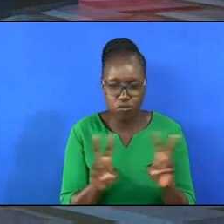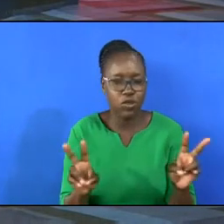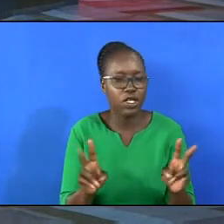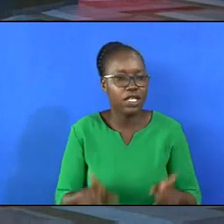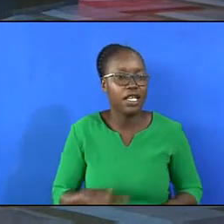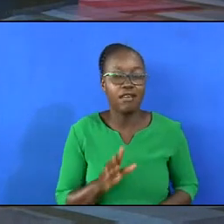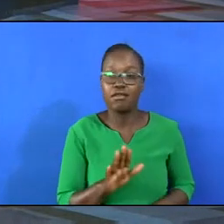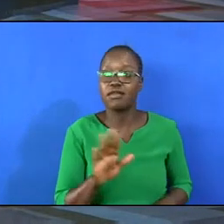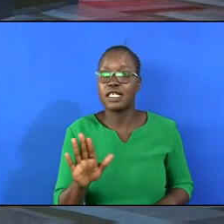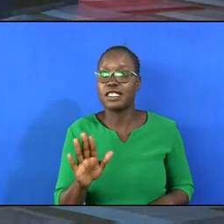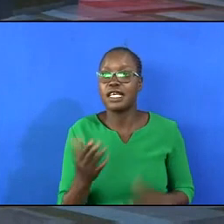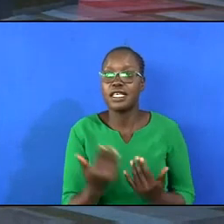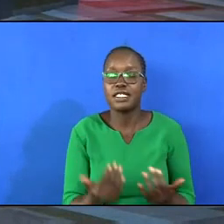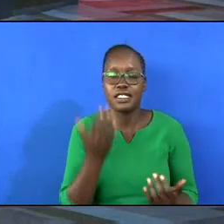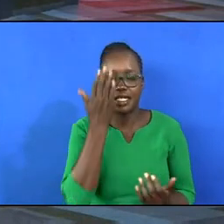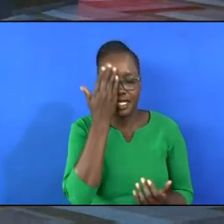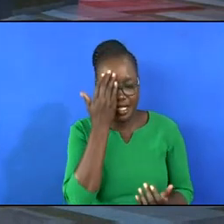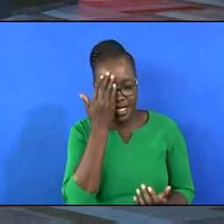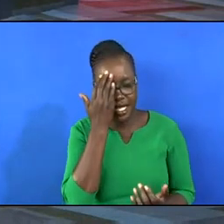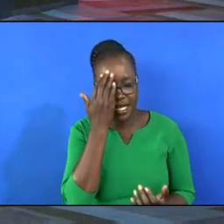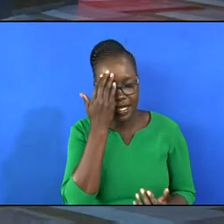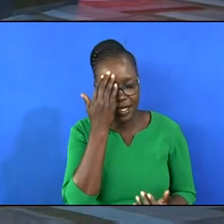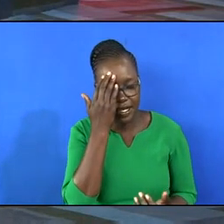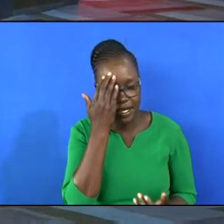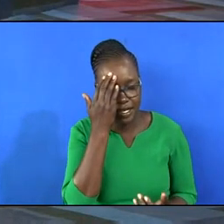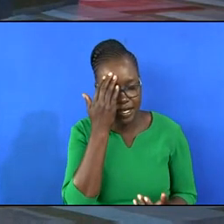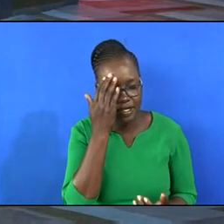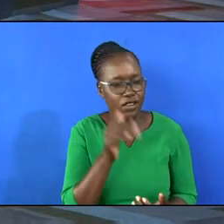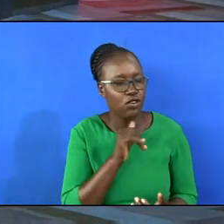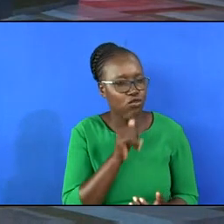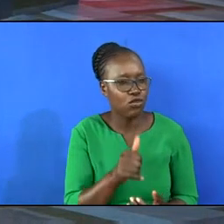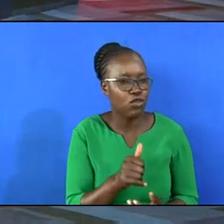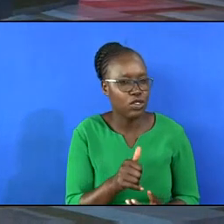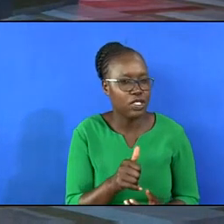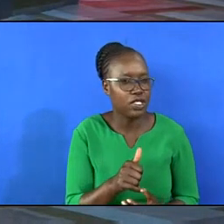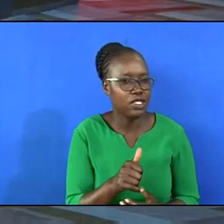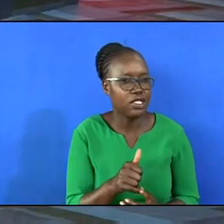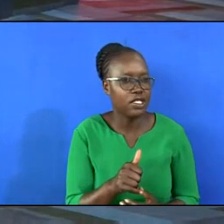The children of Israel were not